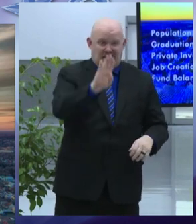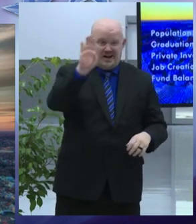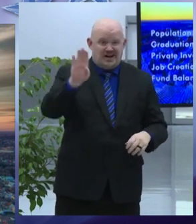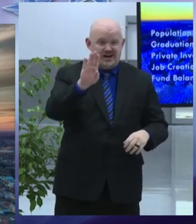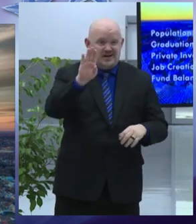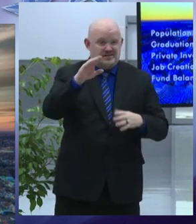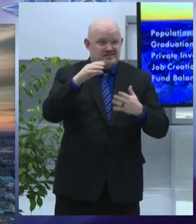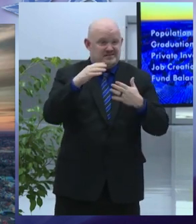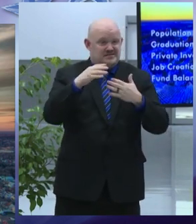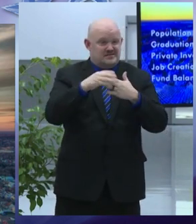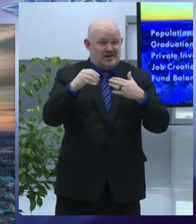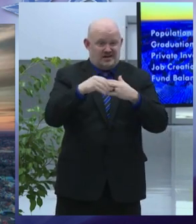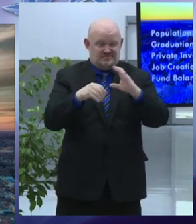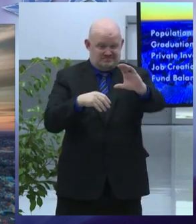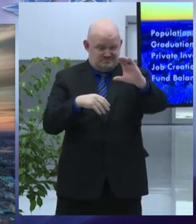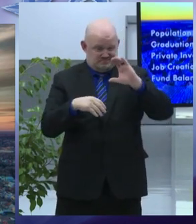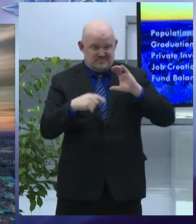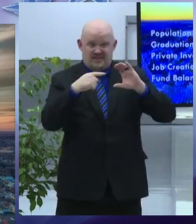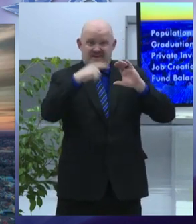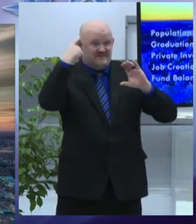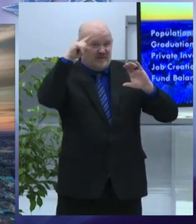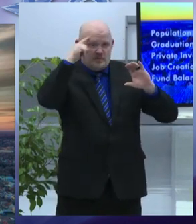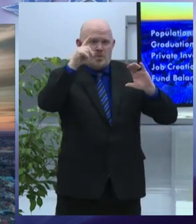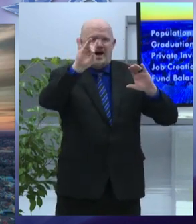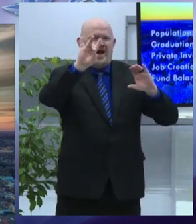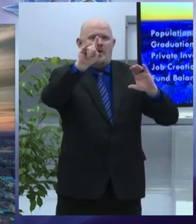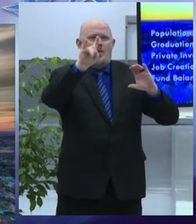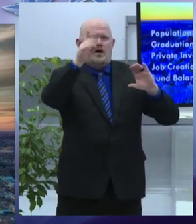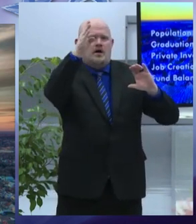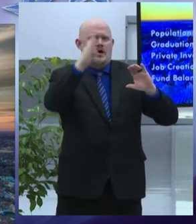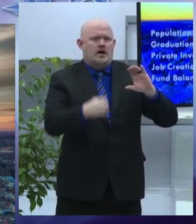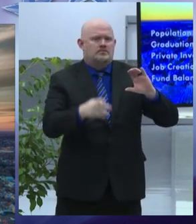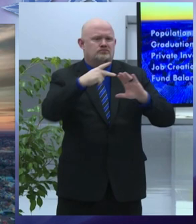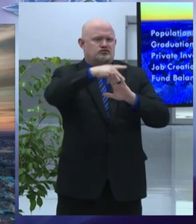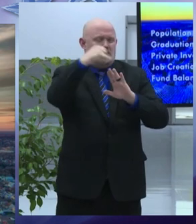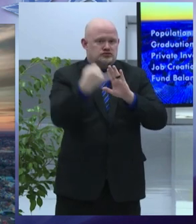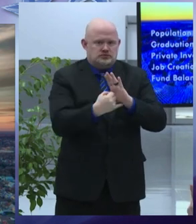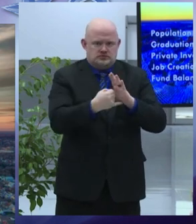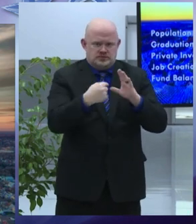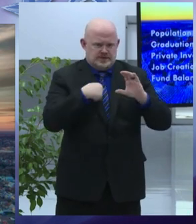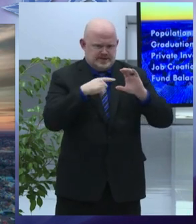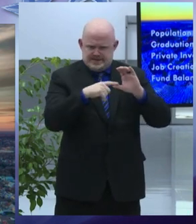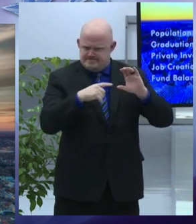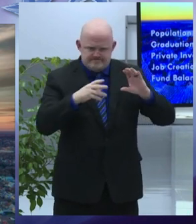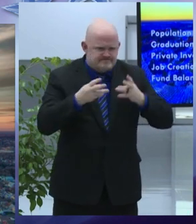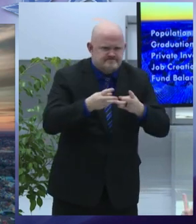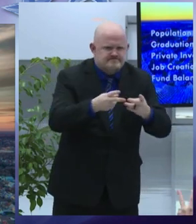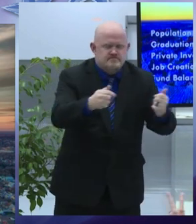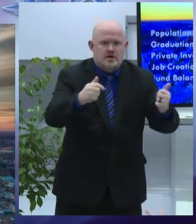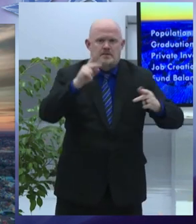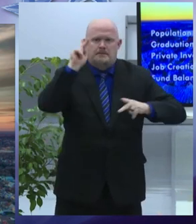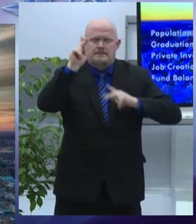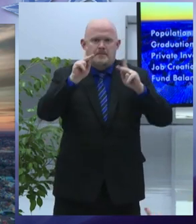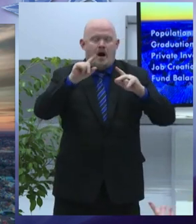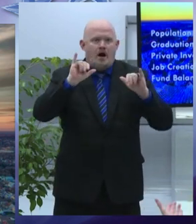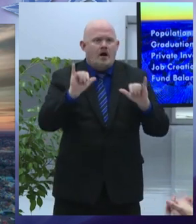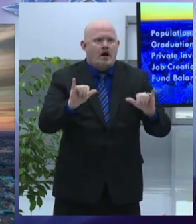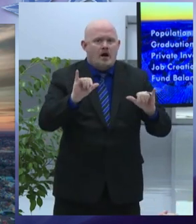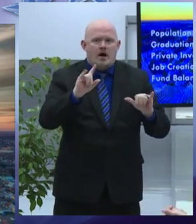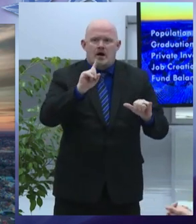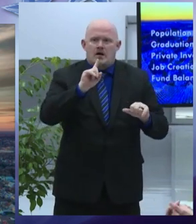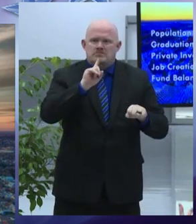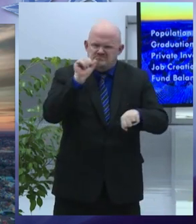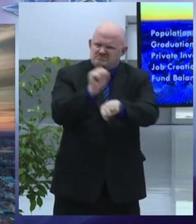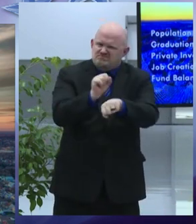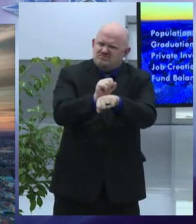begin and maybe most important people are finally beginning to believe again because they are seeing the fruits of our collective progress